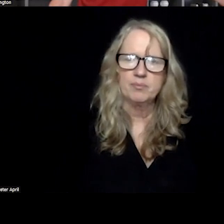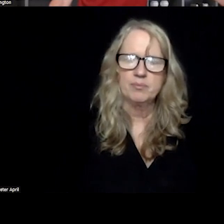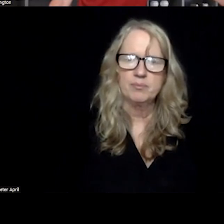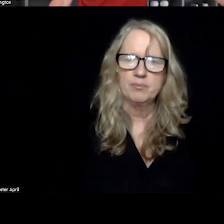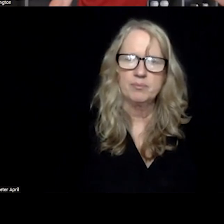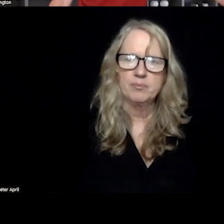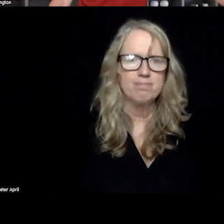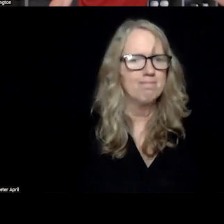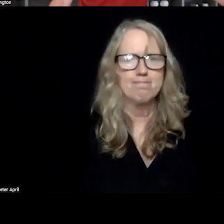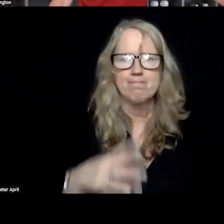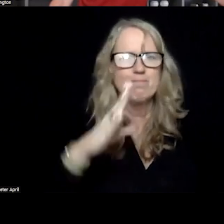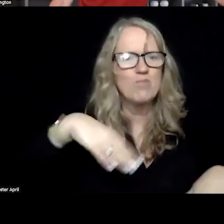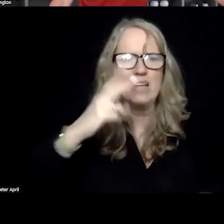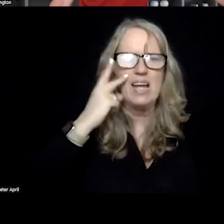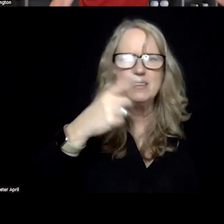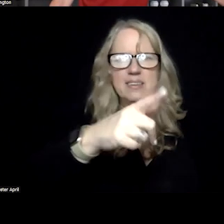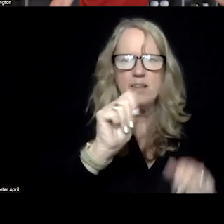I'm not seeing it yet, Karen.